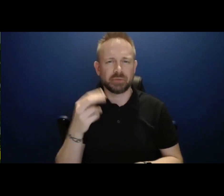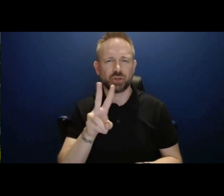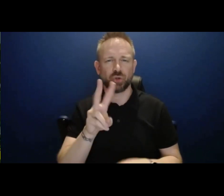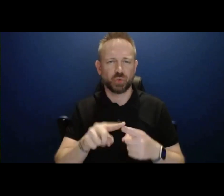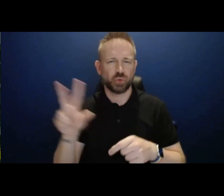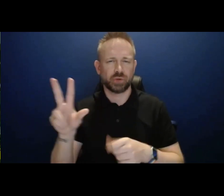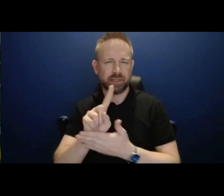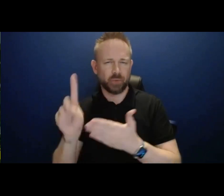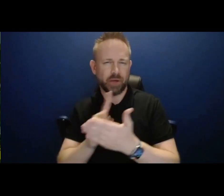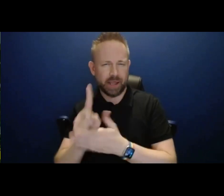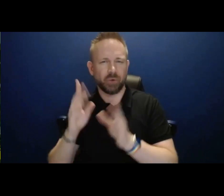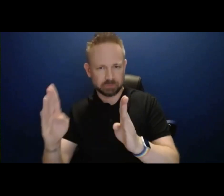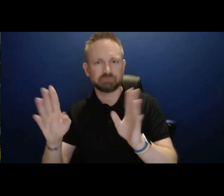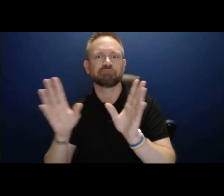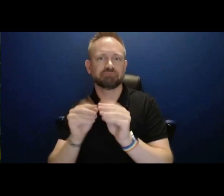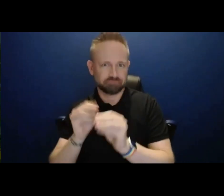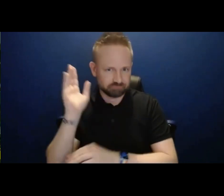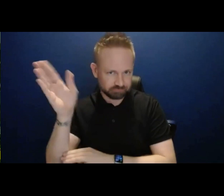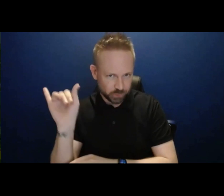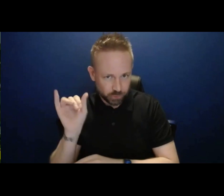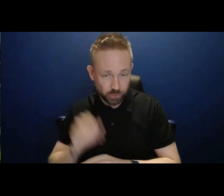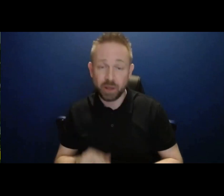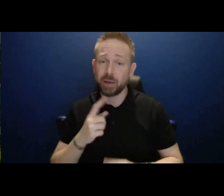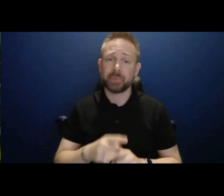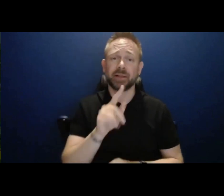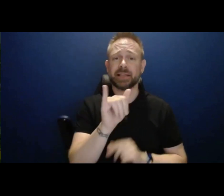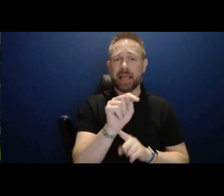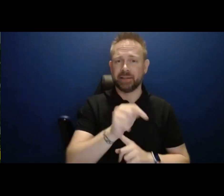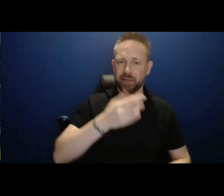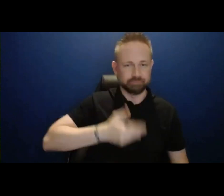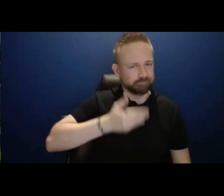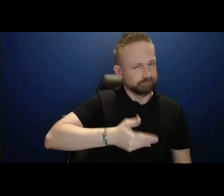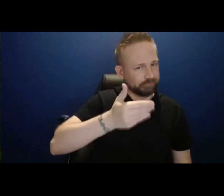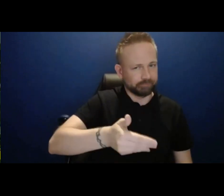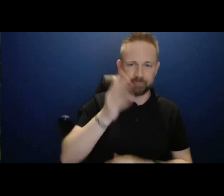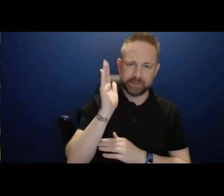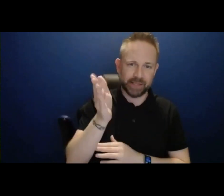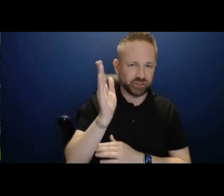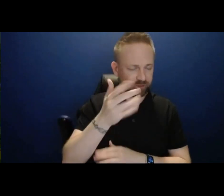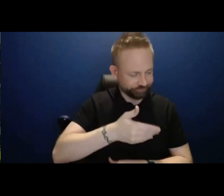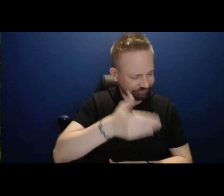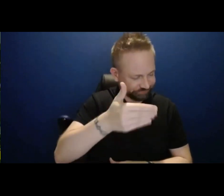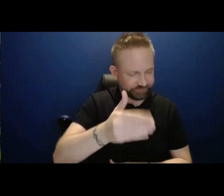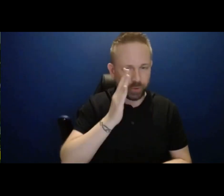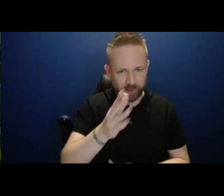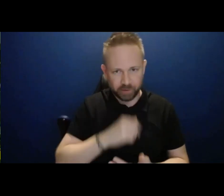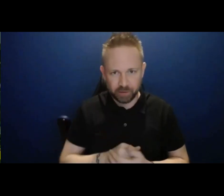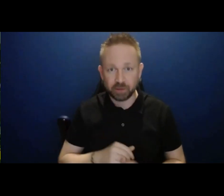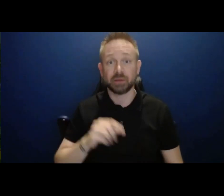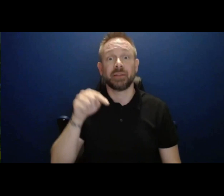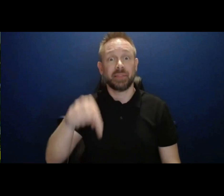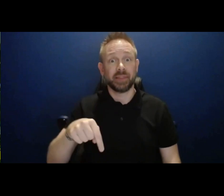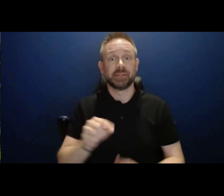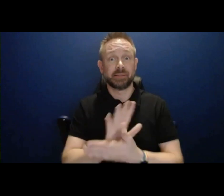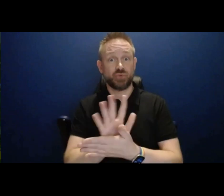have, you know, ongoing IT sessions as we move through. I believe I mentioned that earlier. The Zoom recording for this event will be